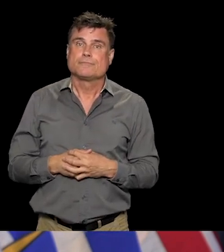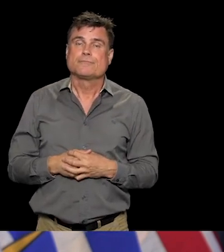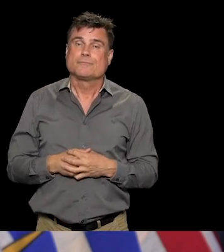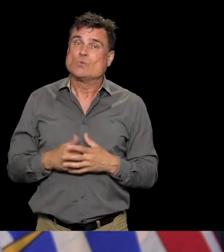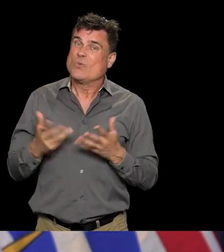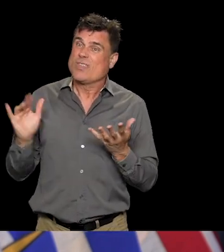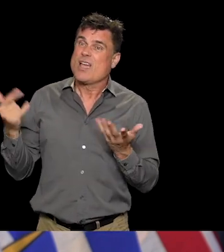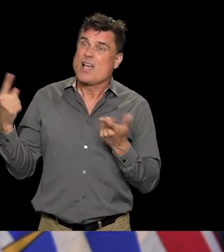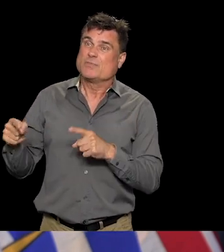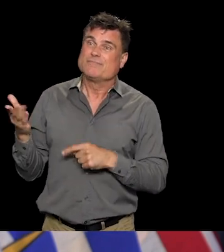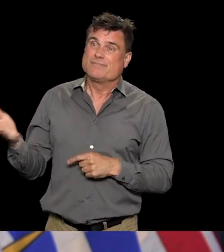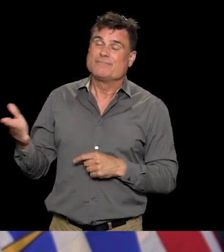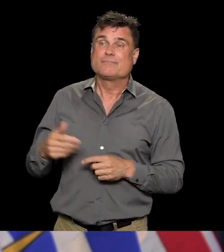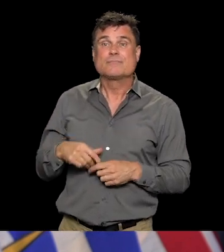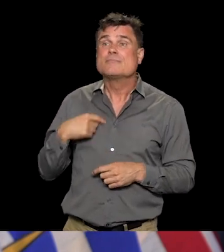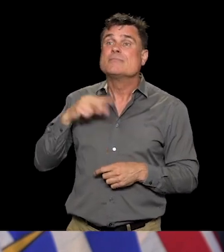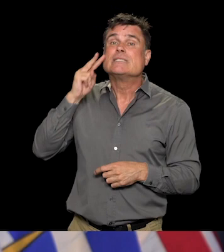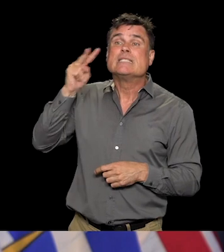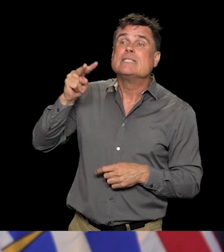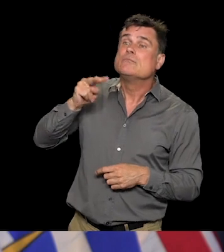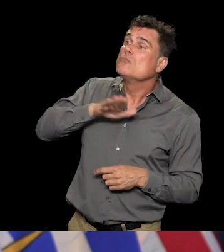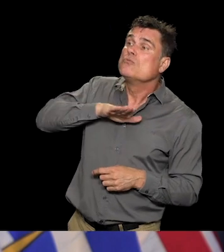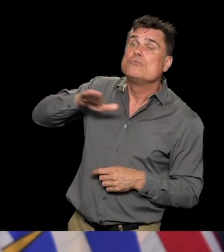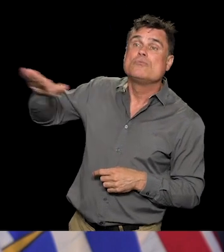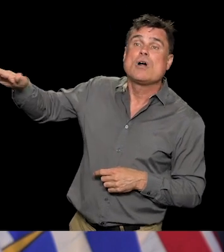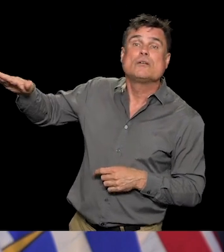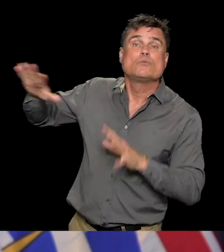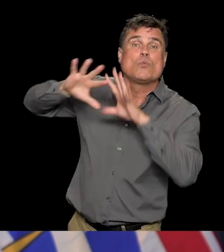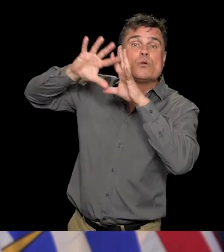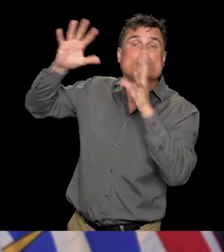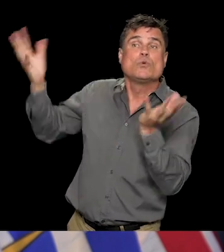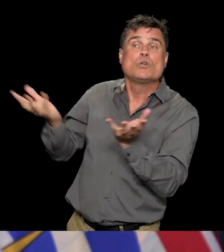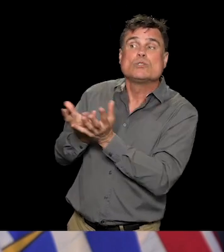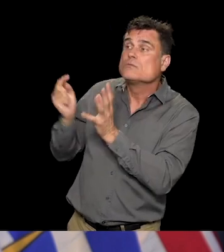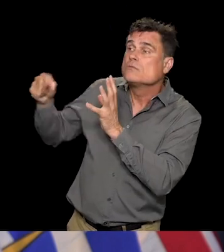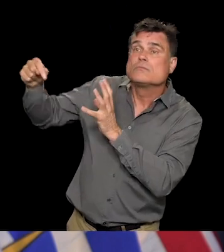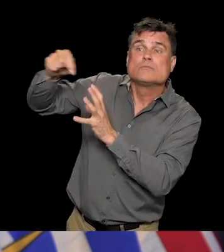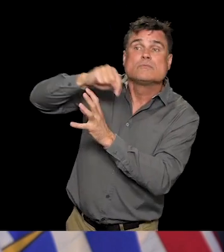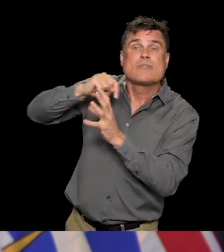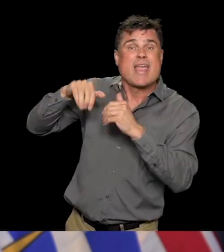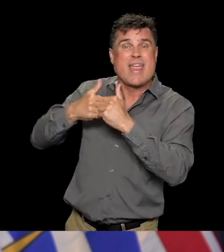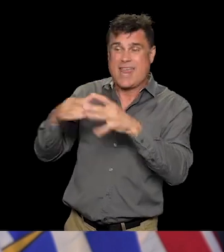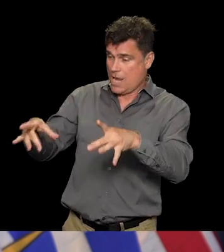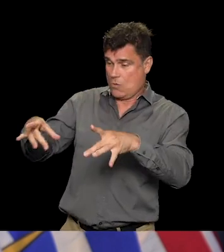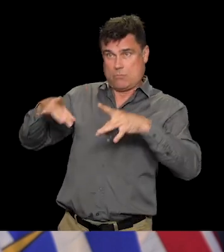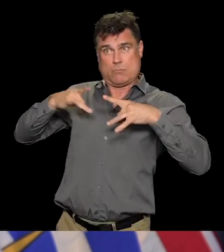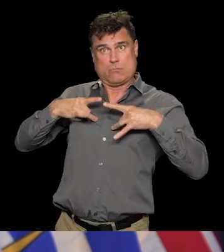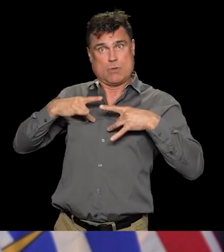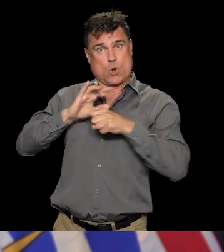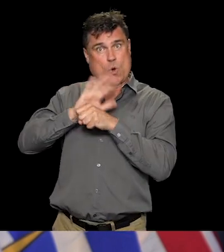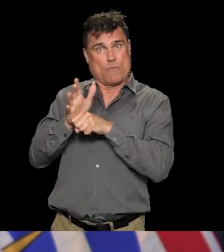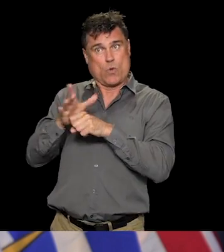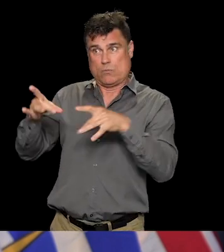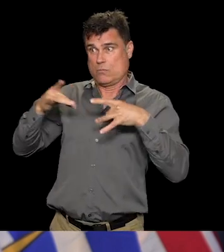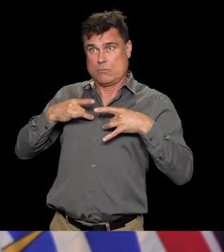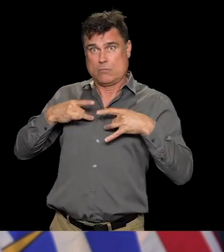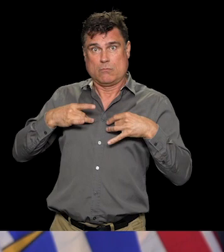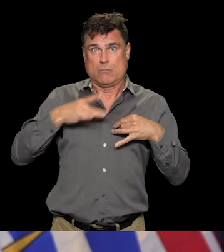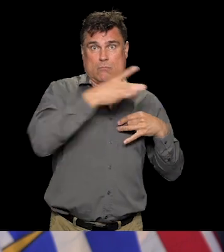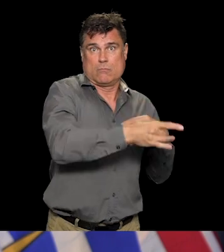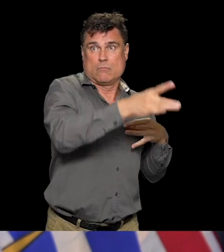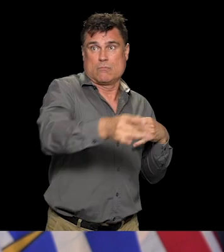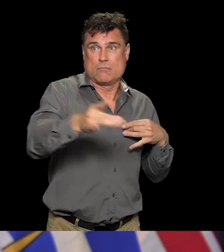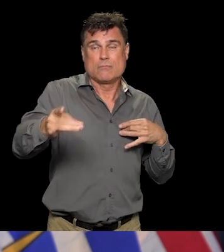with. So these are the things that we've been talking about, about the importance of, you know, outside but still maintaining